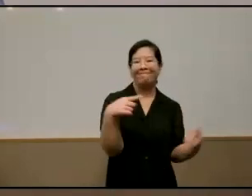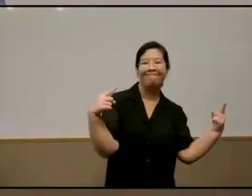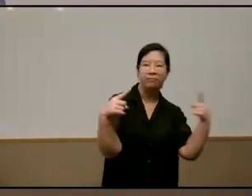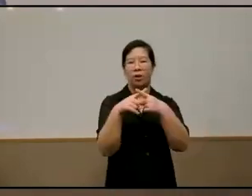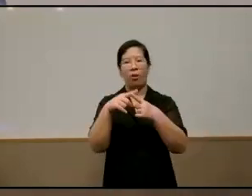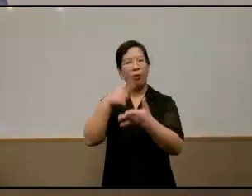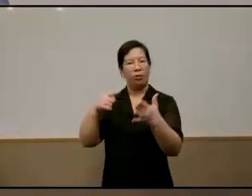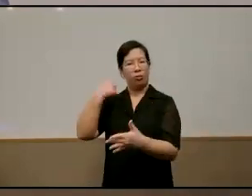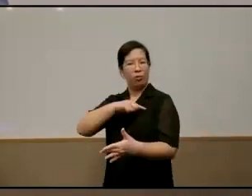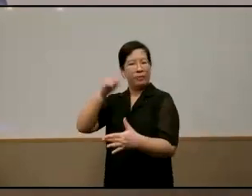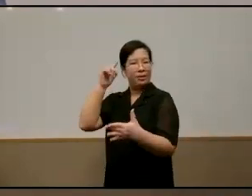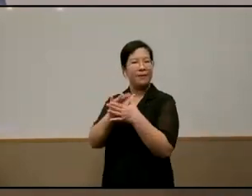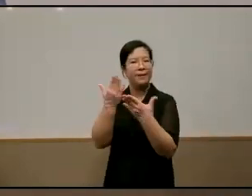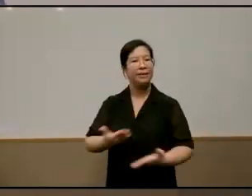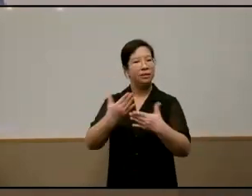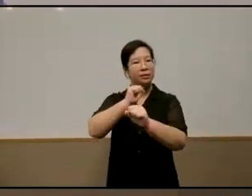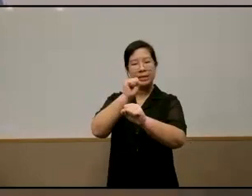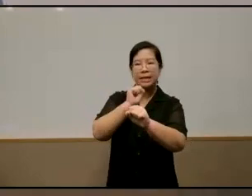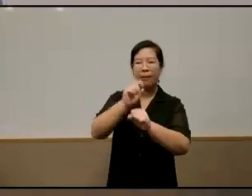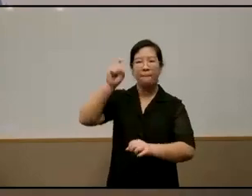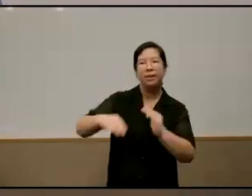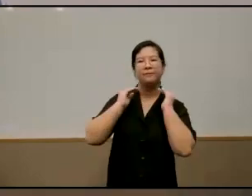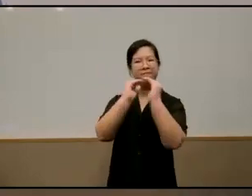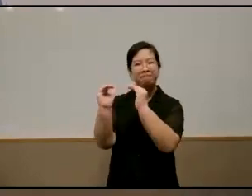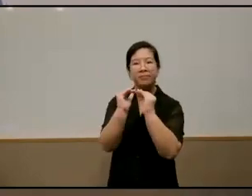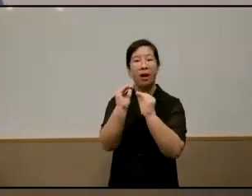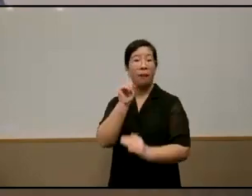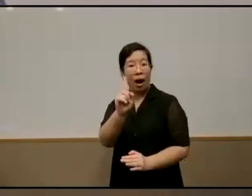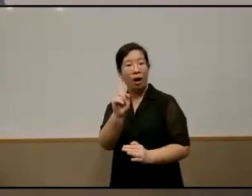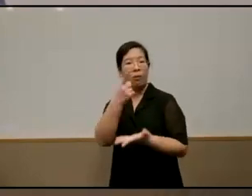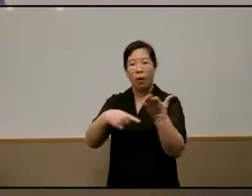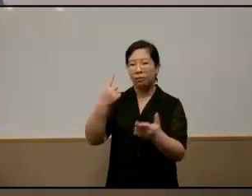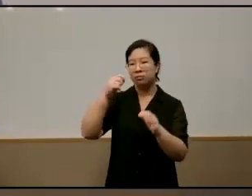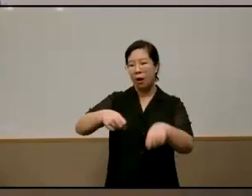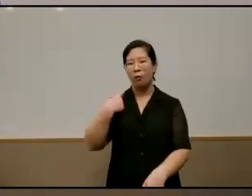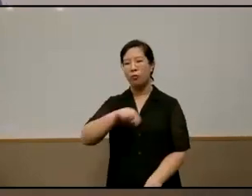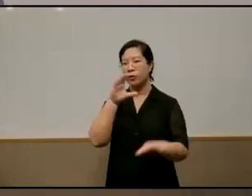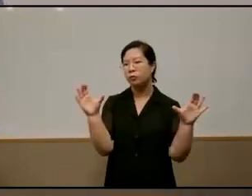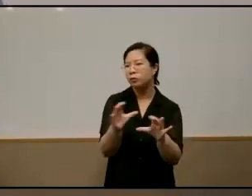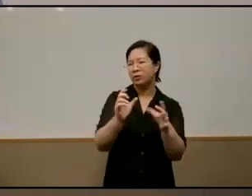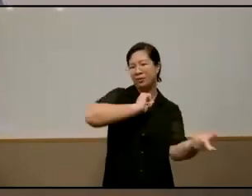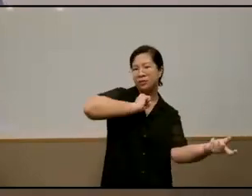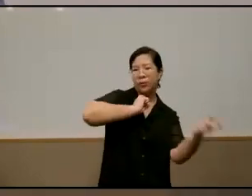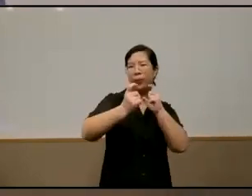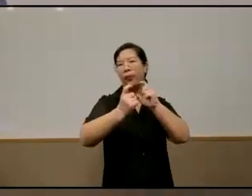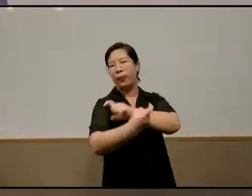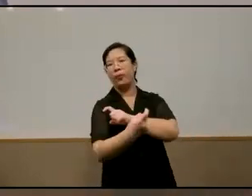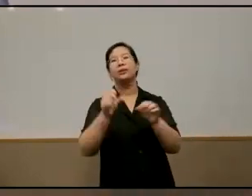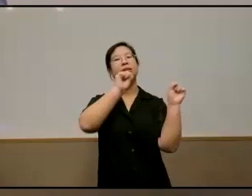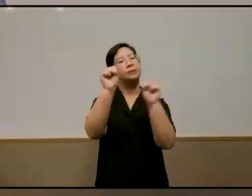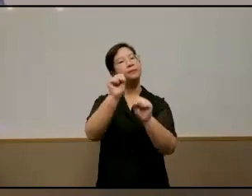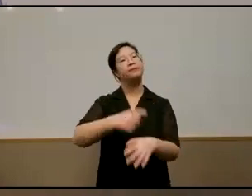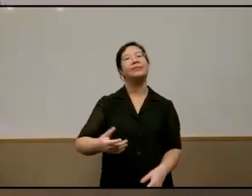we believe in as Singaporeans with meritocracy but what can we do what more can we do to change the system so ladies and gentlemen